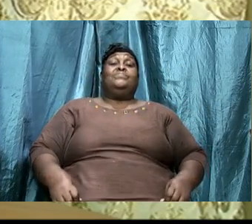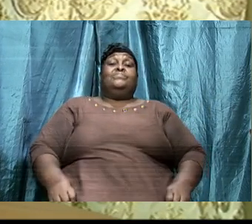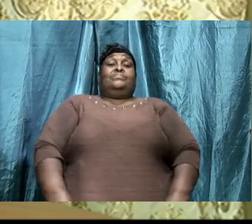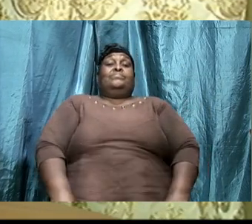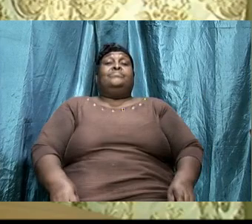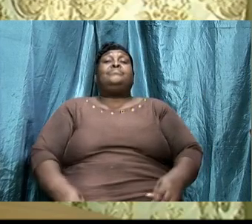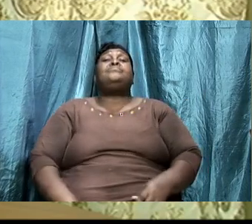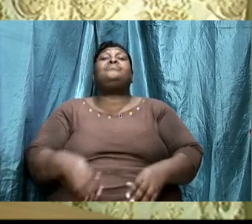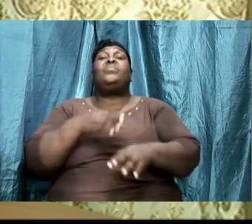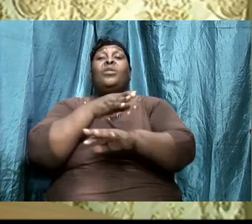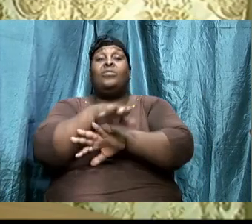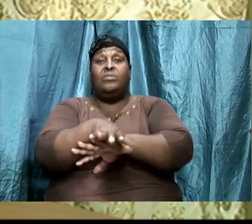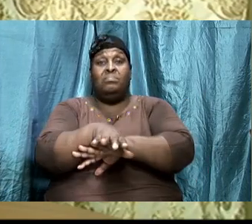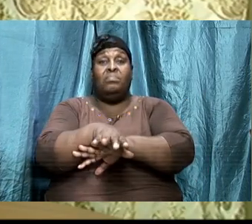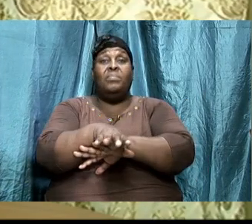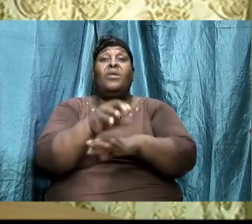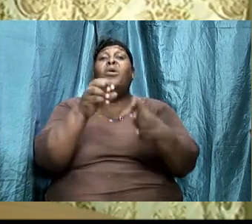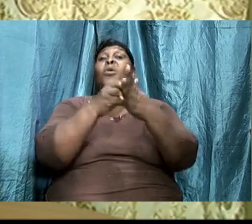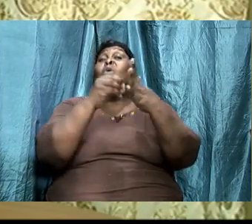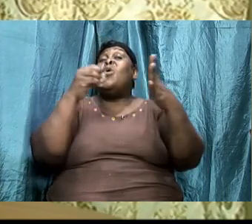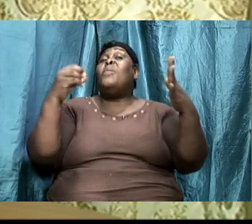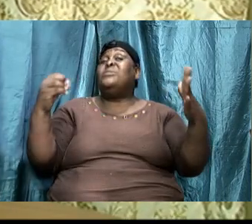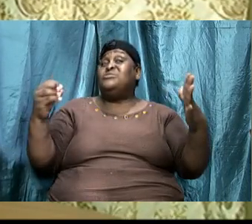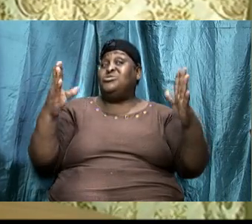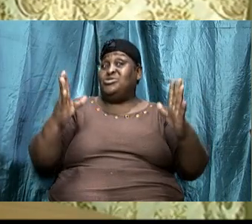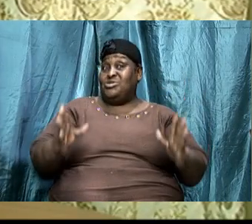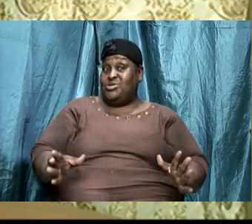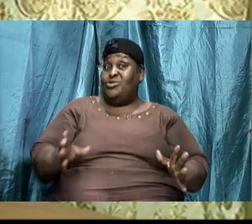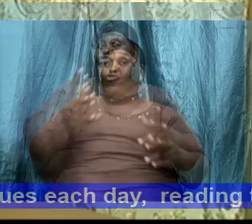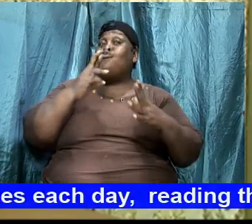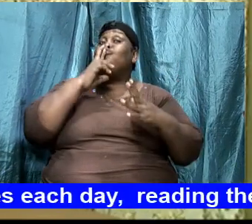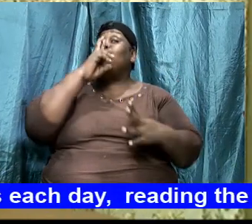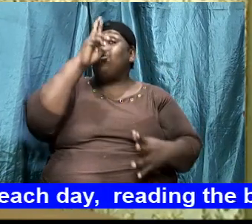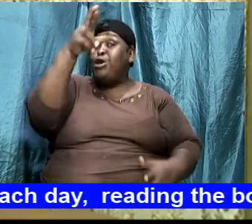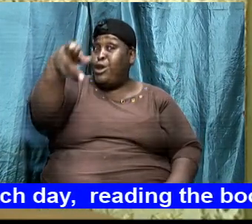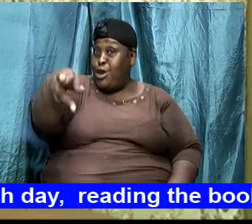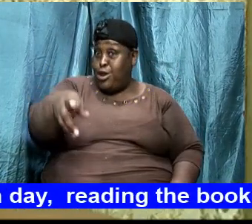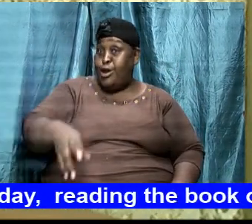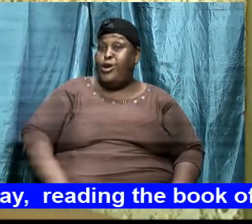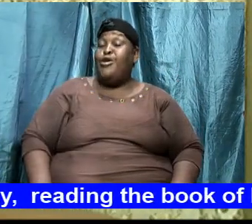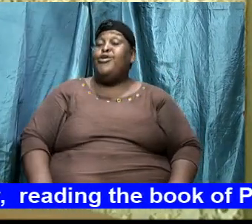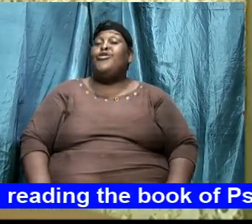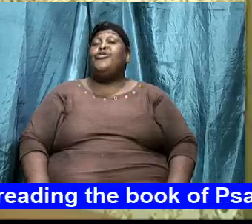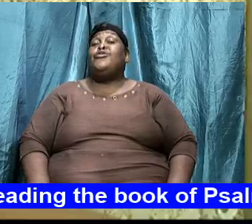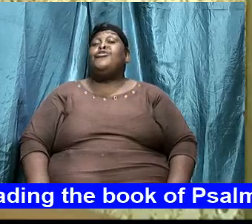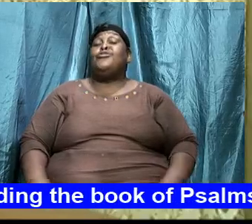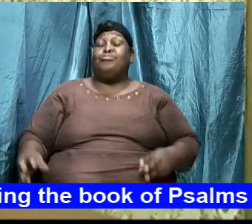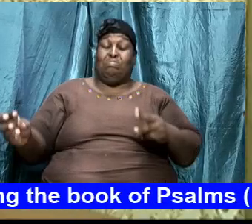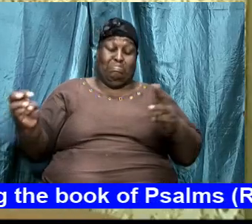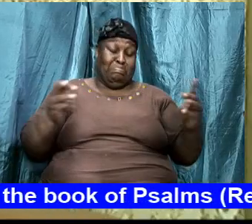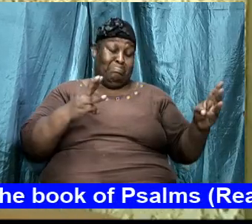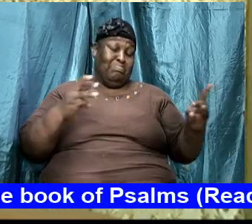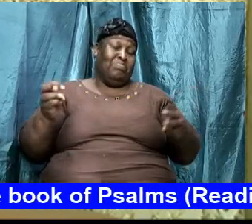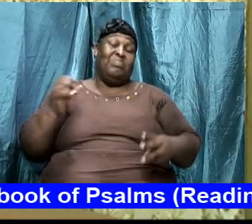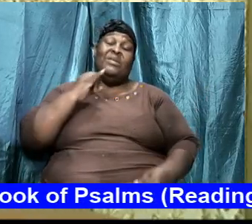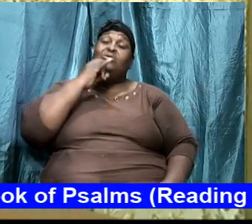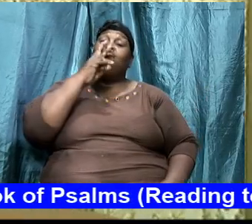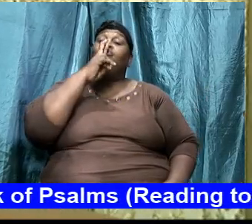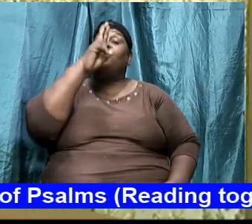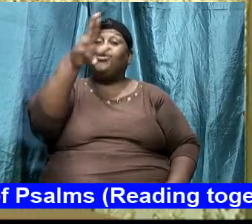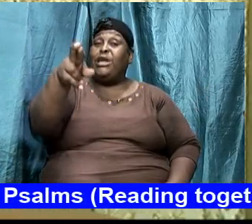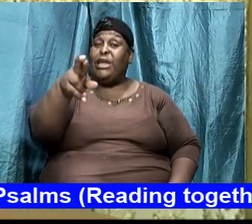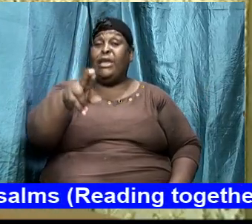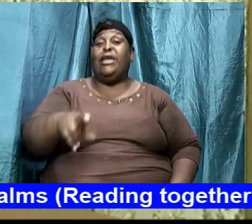tonight the opposition is real let me say it one more time and the warfare is intense